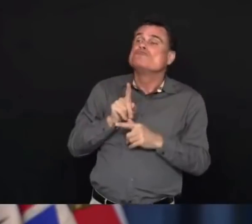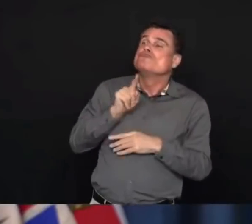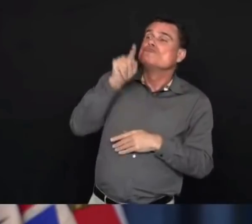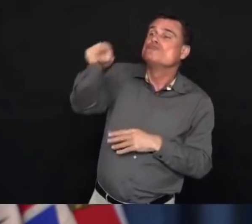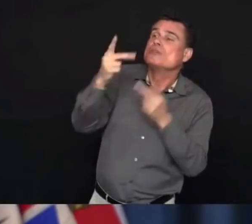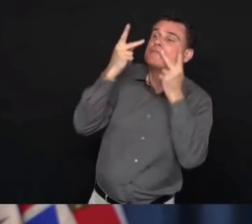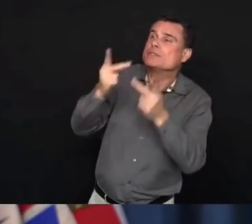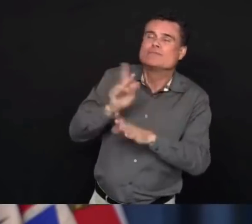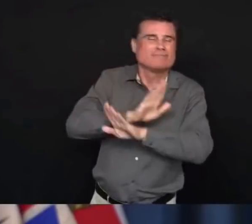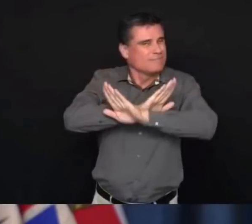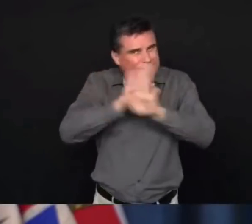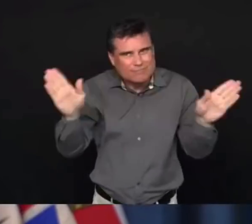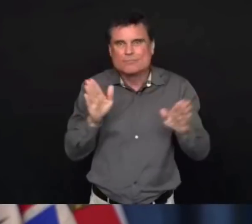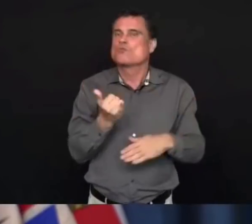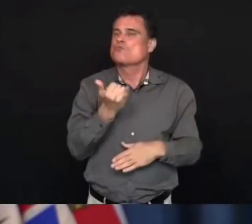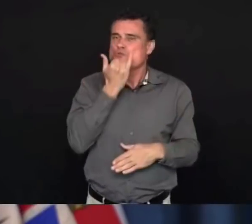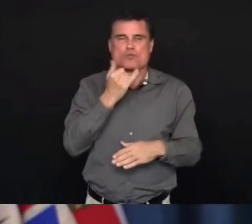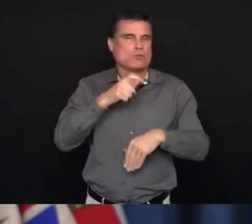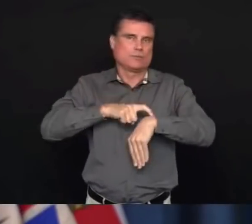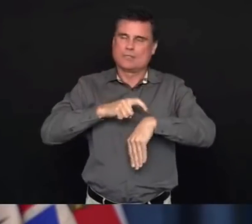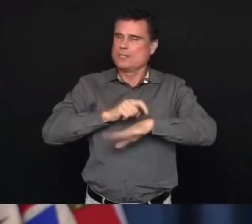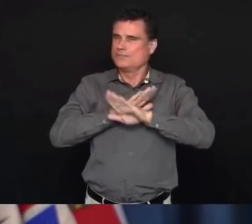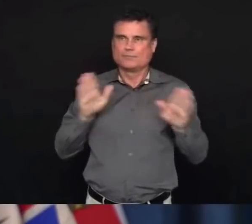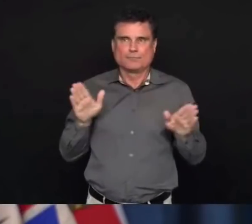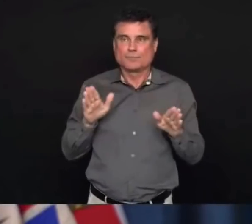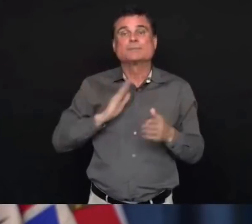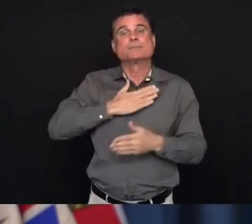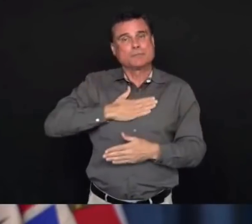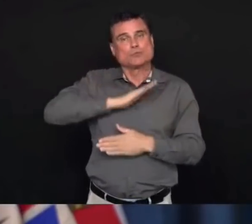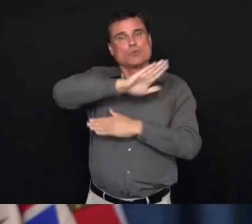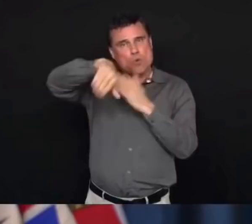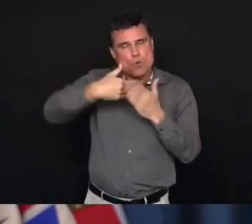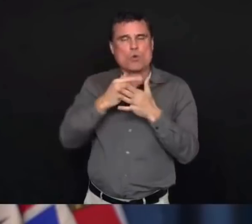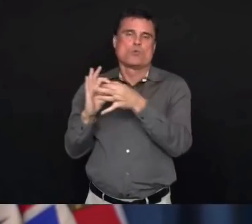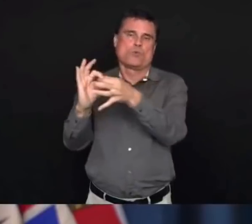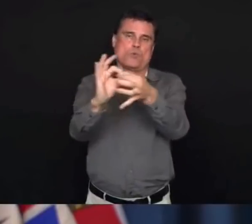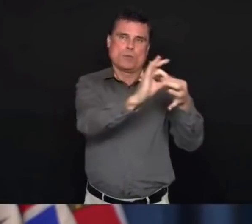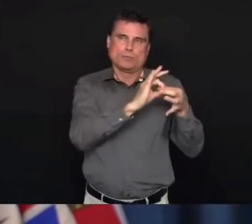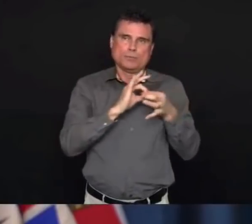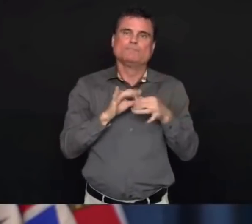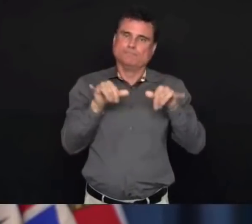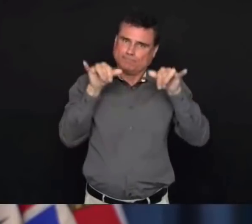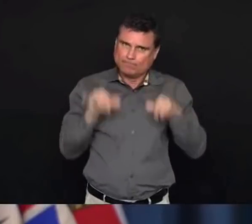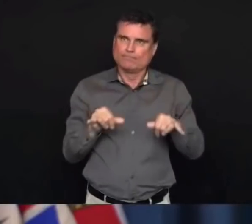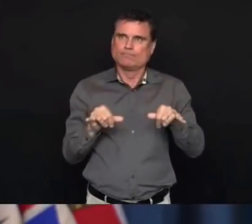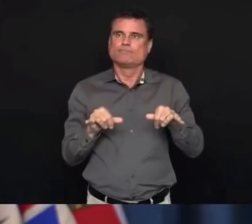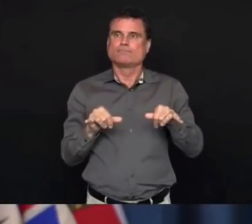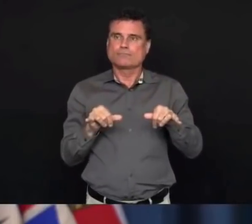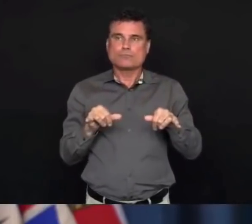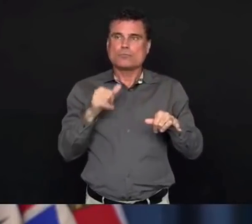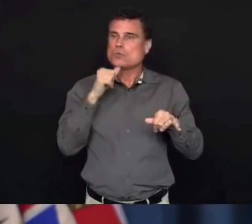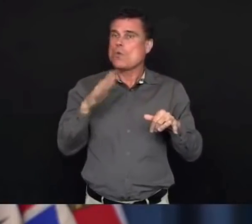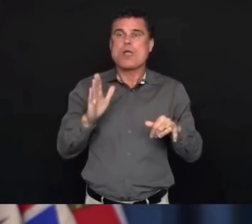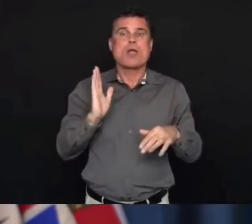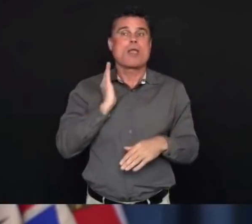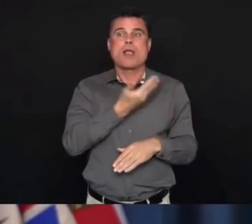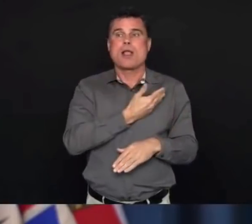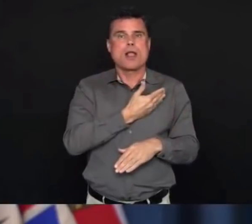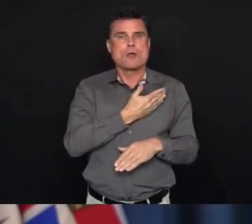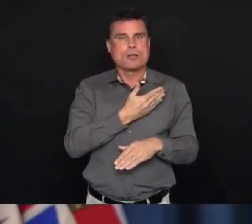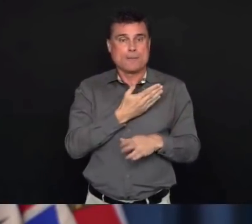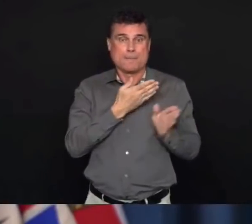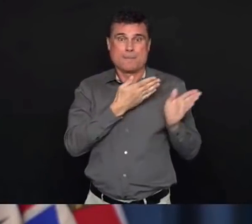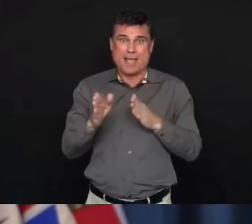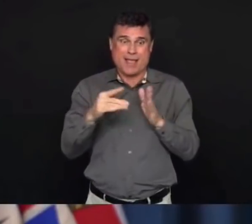and to make sure that we continue to keep our firewall strong. So we are in this together and I said this week